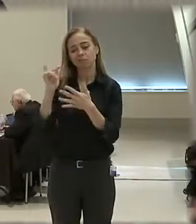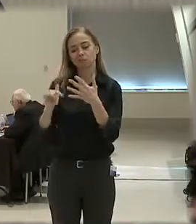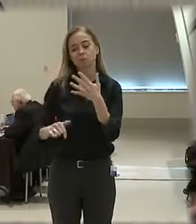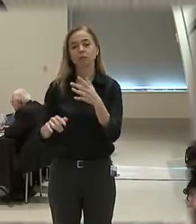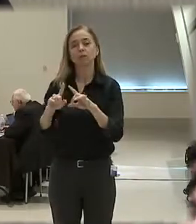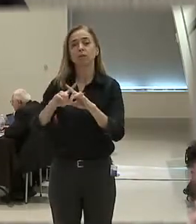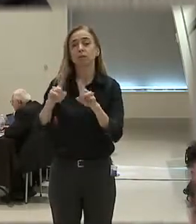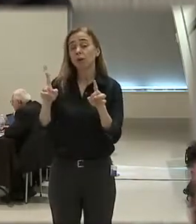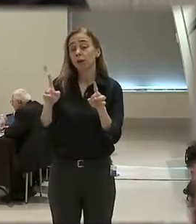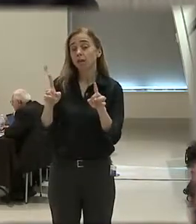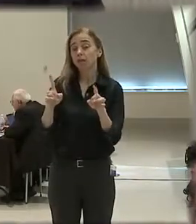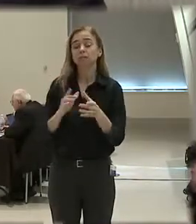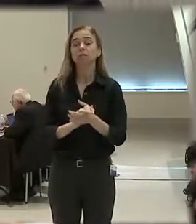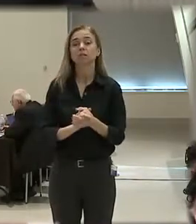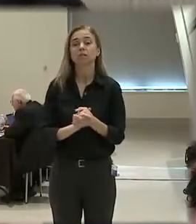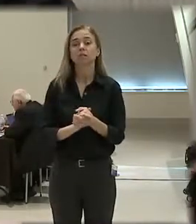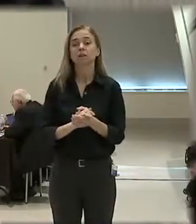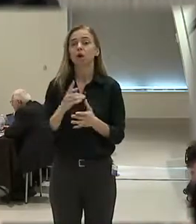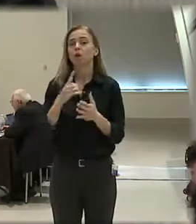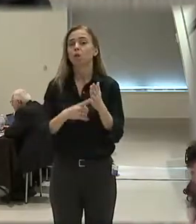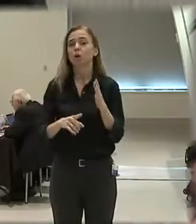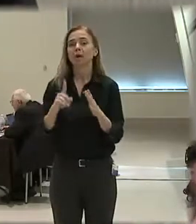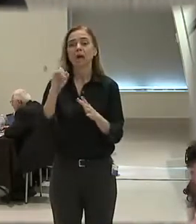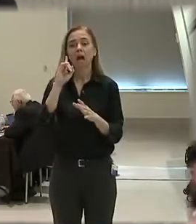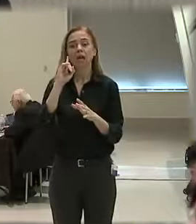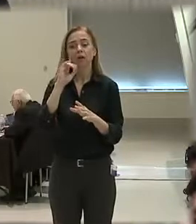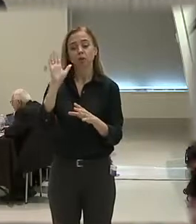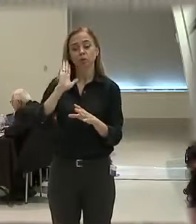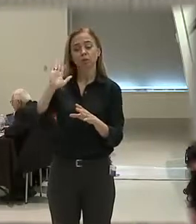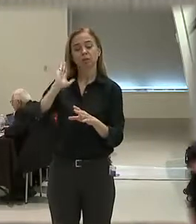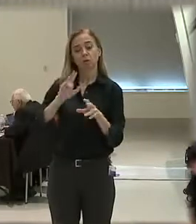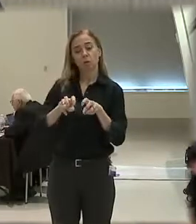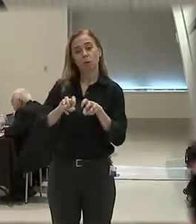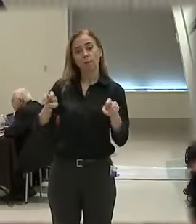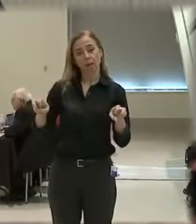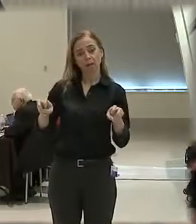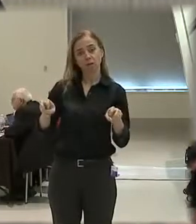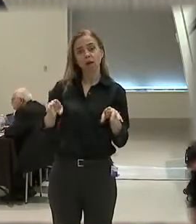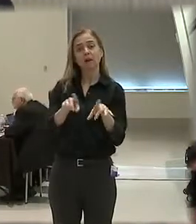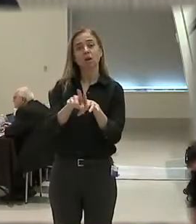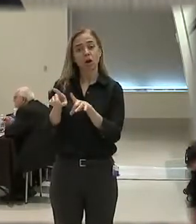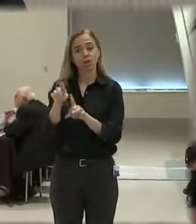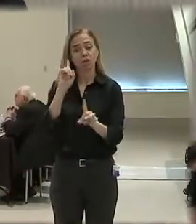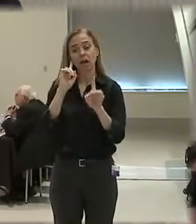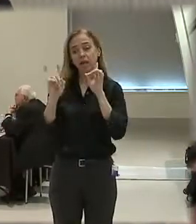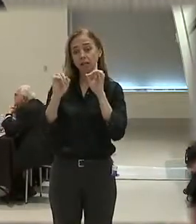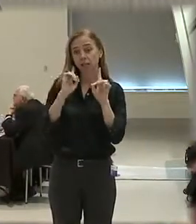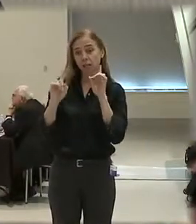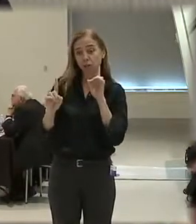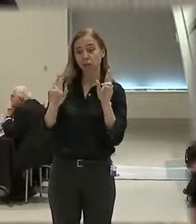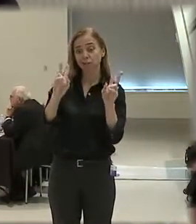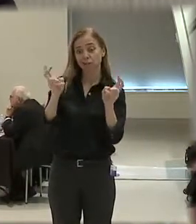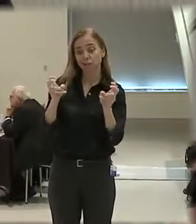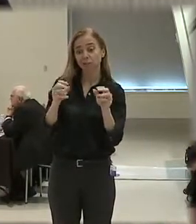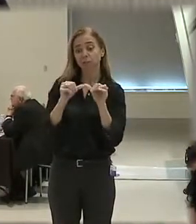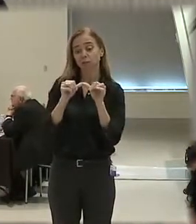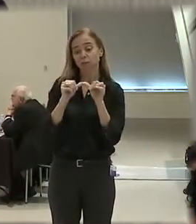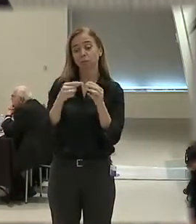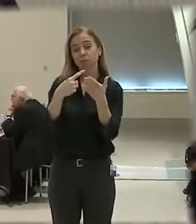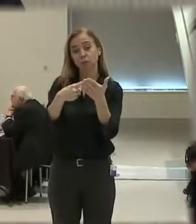But what I heard from the previous panel and sometimes what I hear as this subject is debated